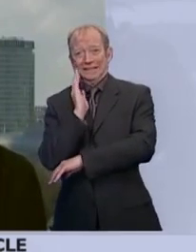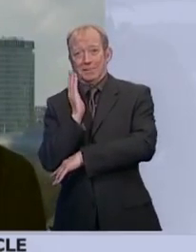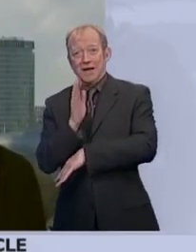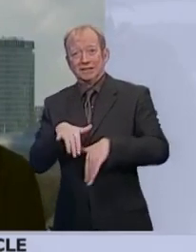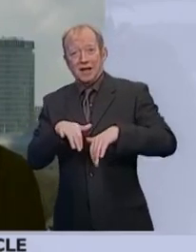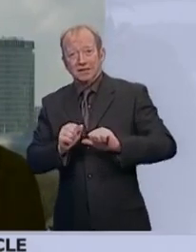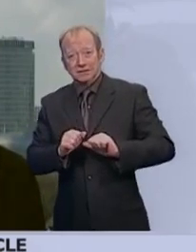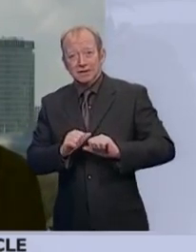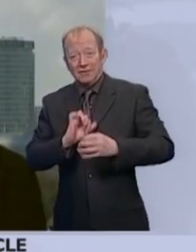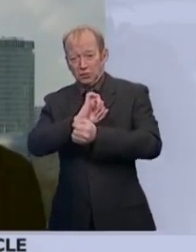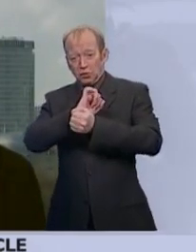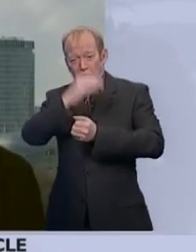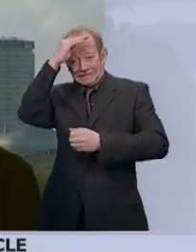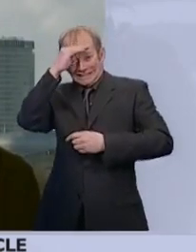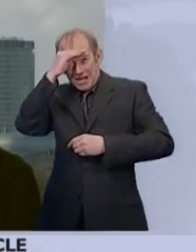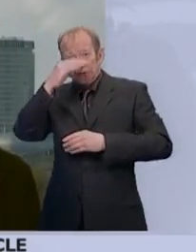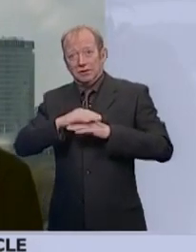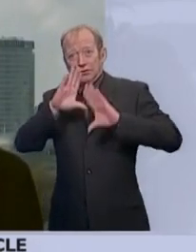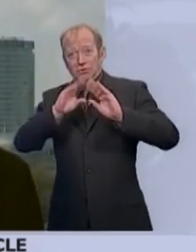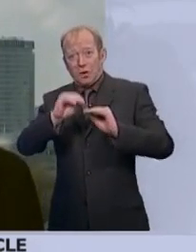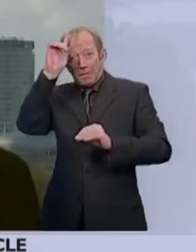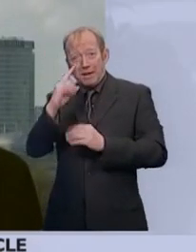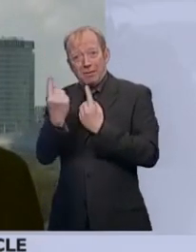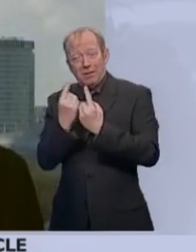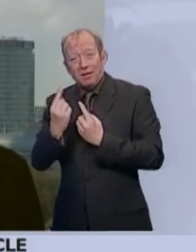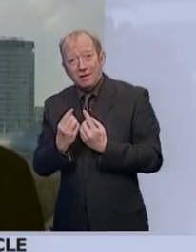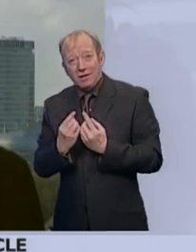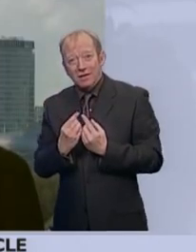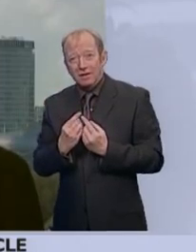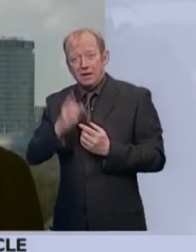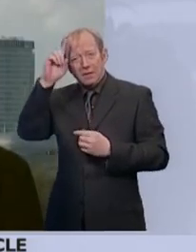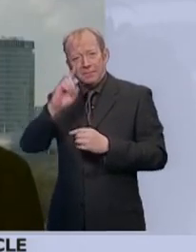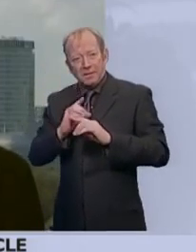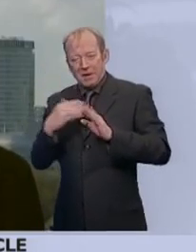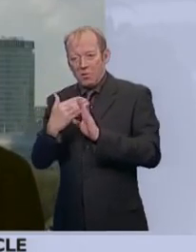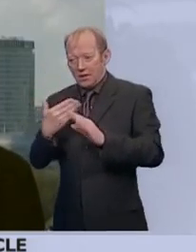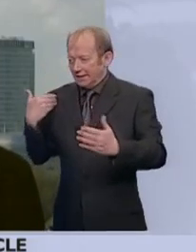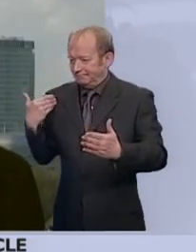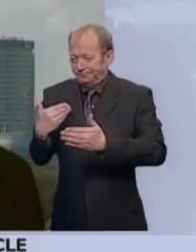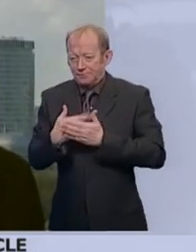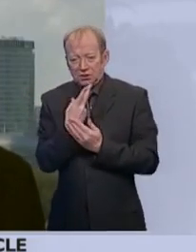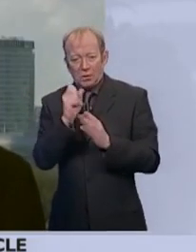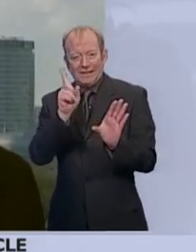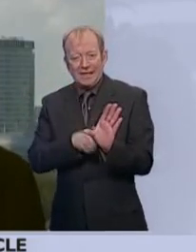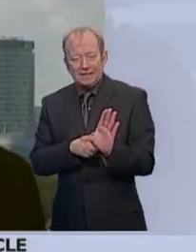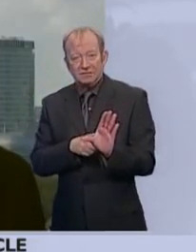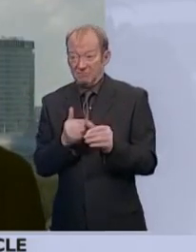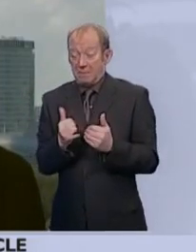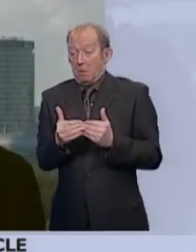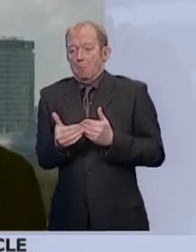security guards stopping people from getting in. People have been working towards this for 20 years or more, and